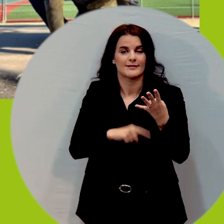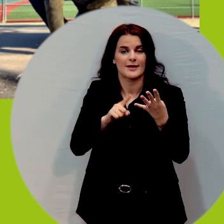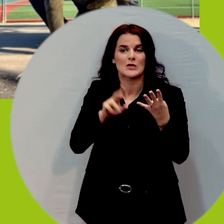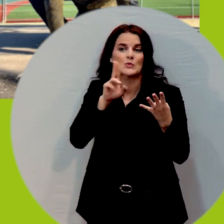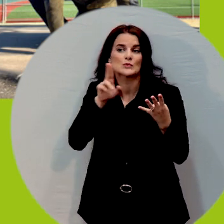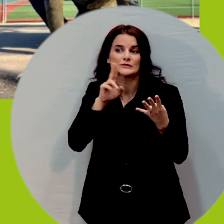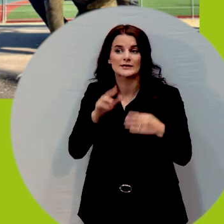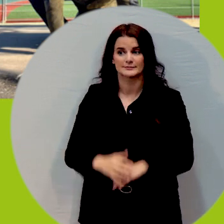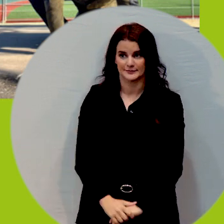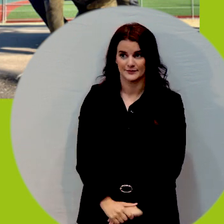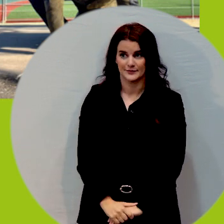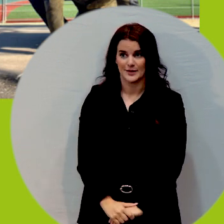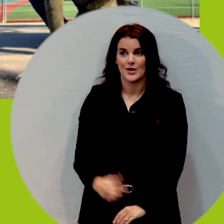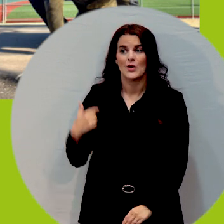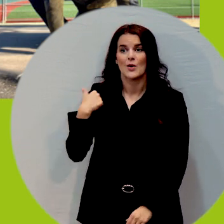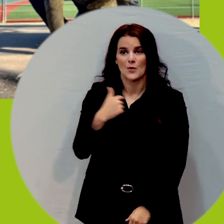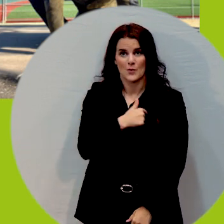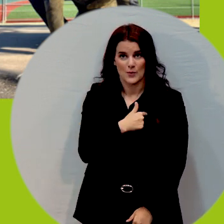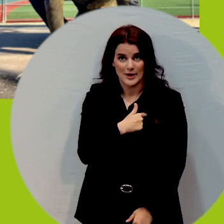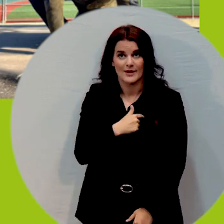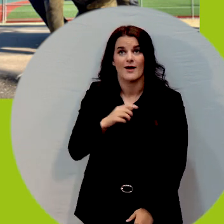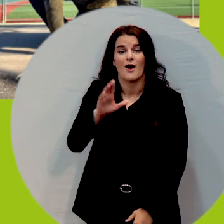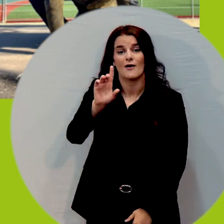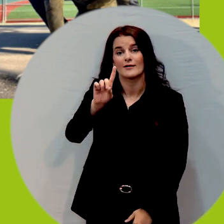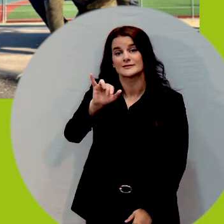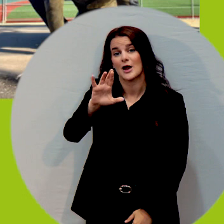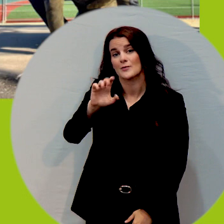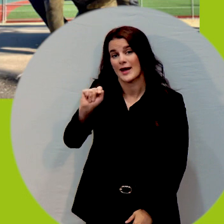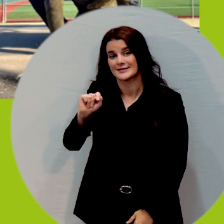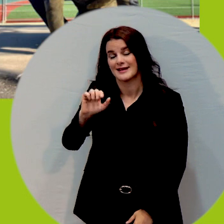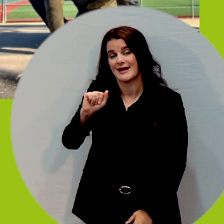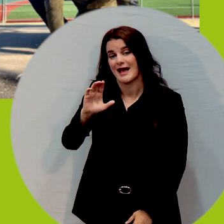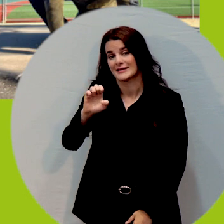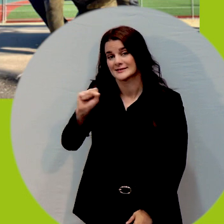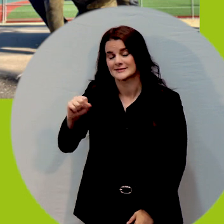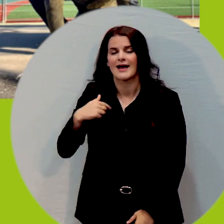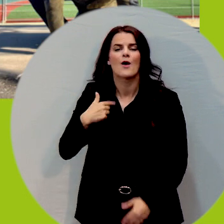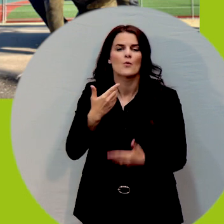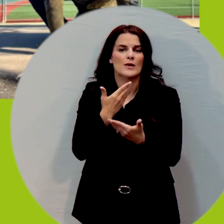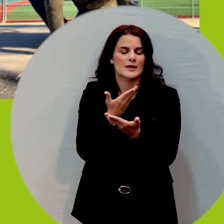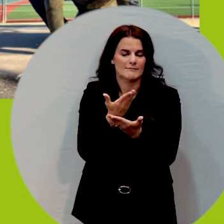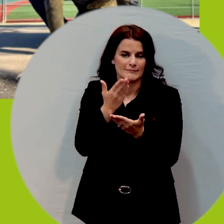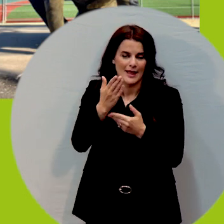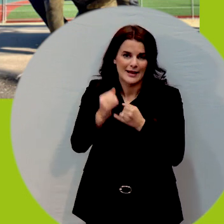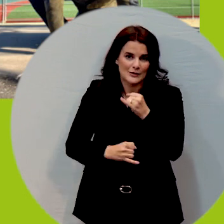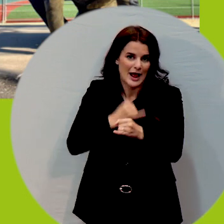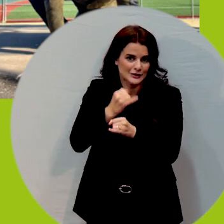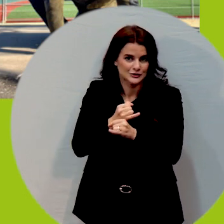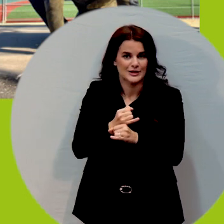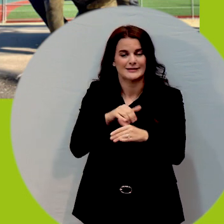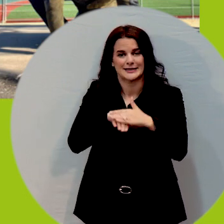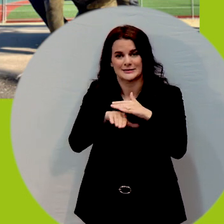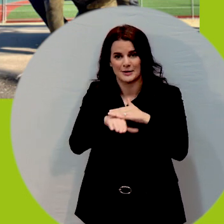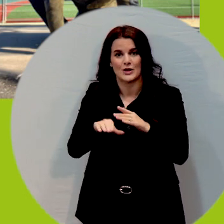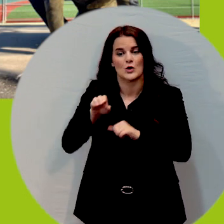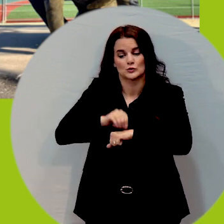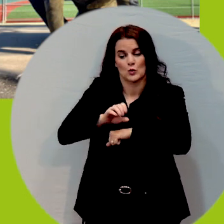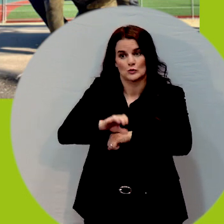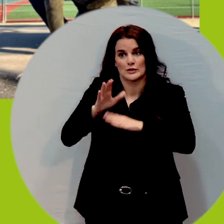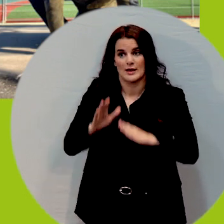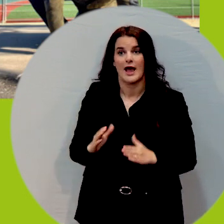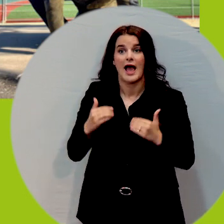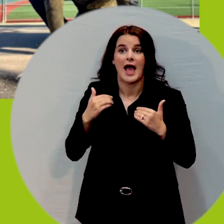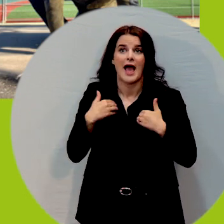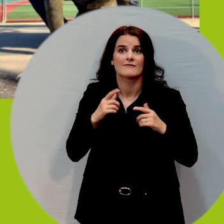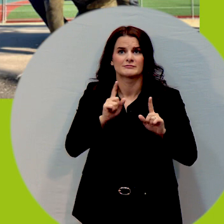so we are international accessibility consultants and we have five offices throughout the world from